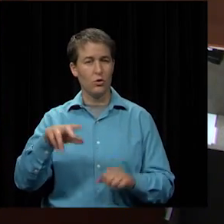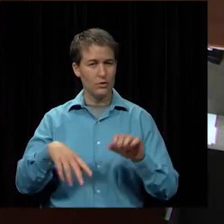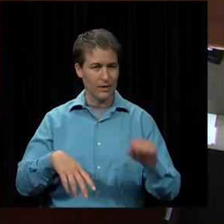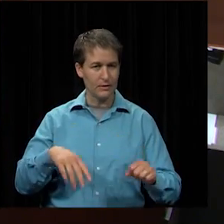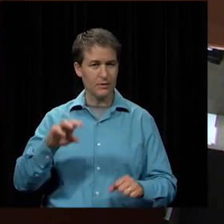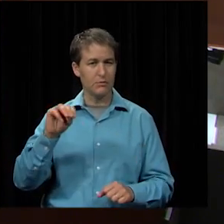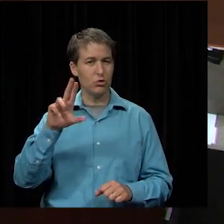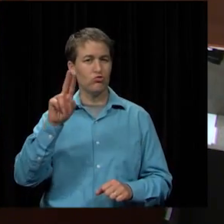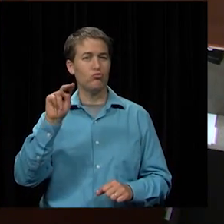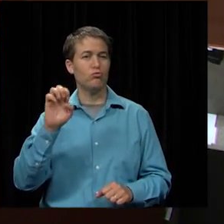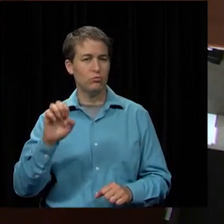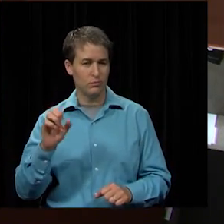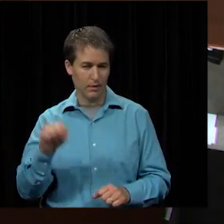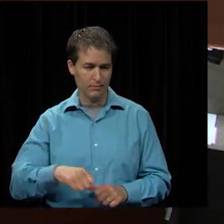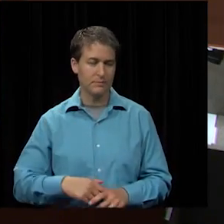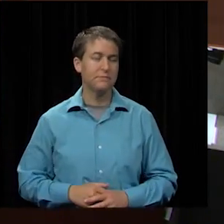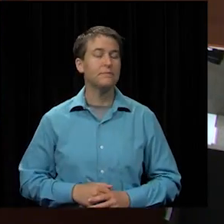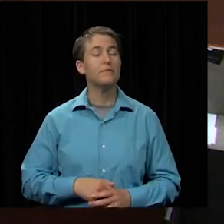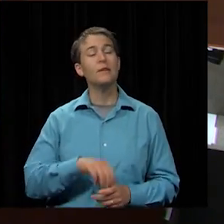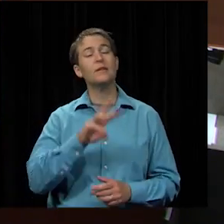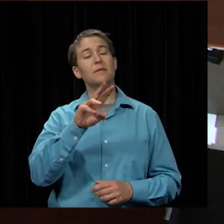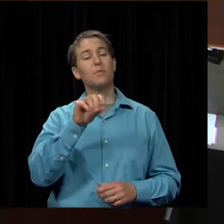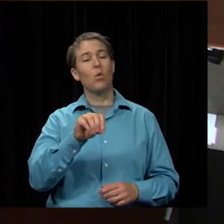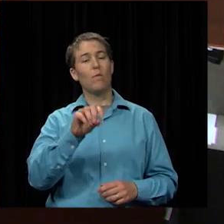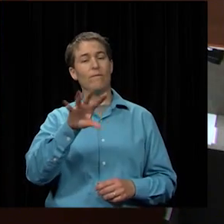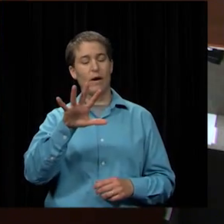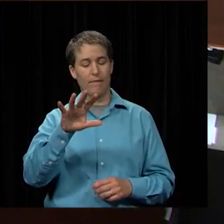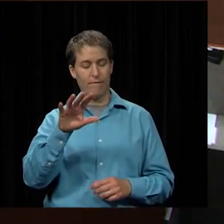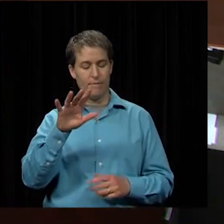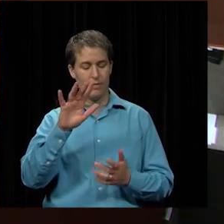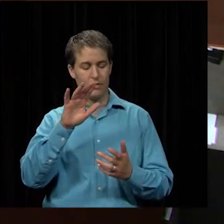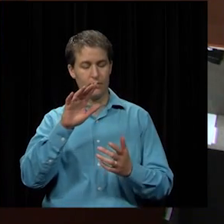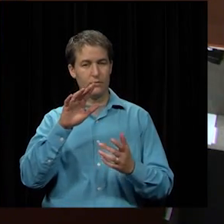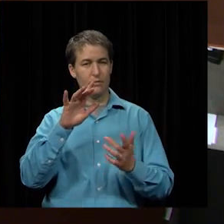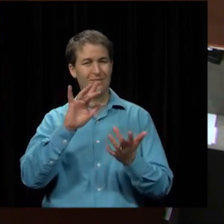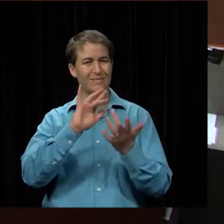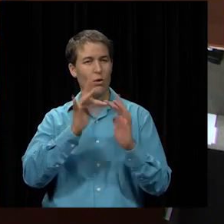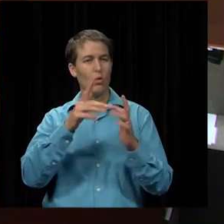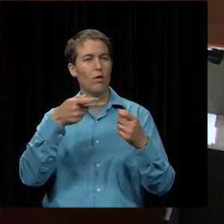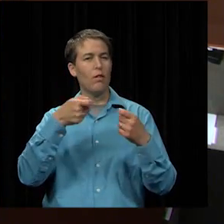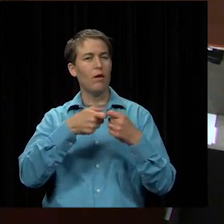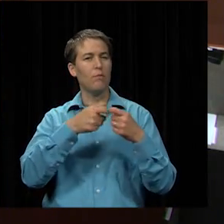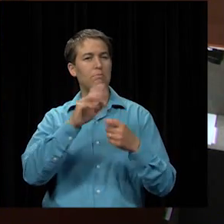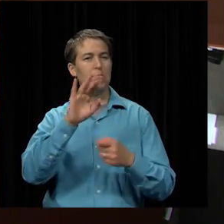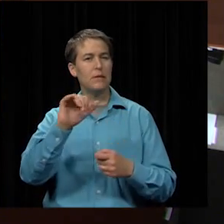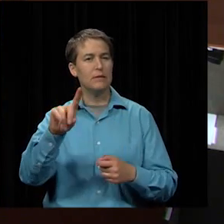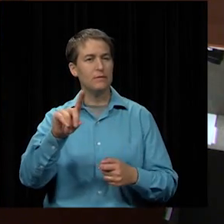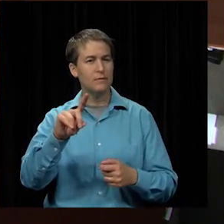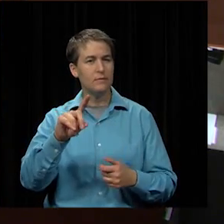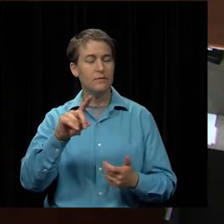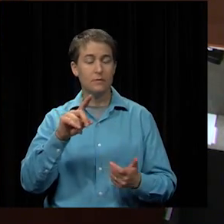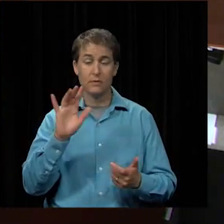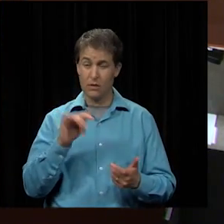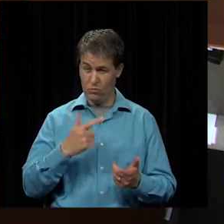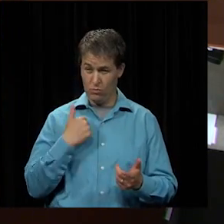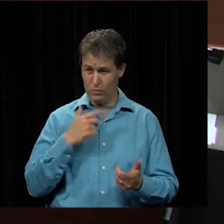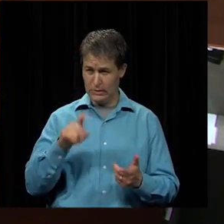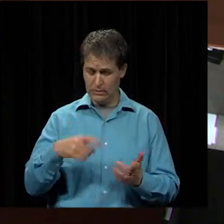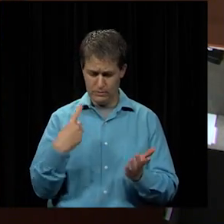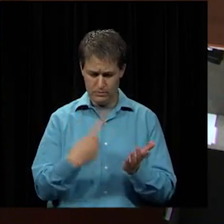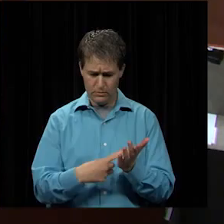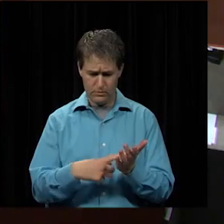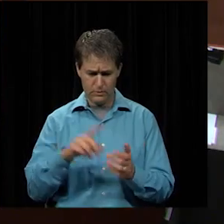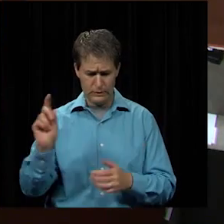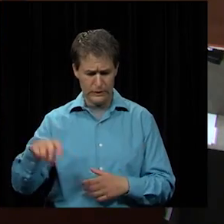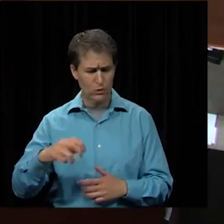all right 6.05 five network electronics bid um this is uh do we need any discussion on